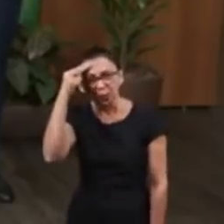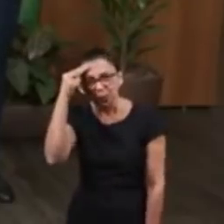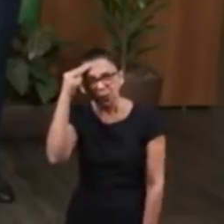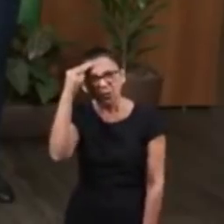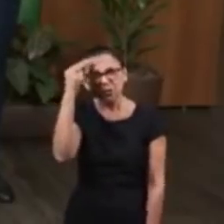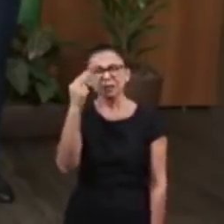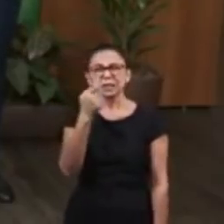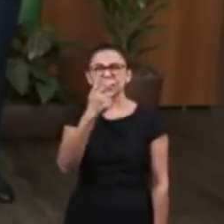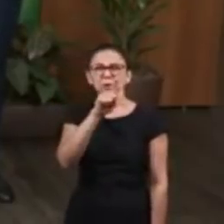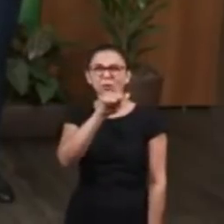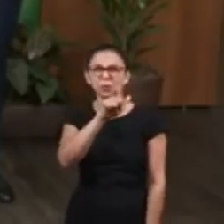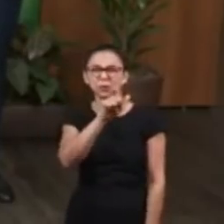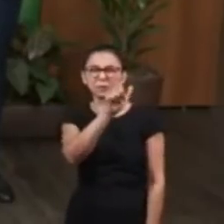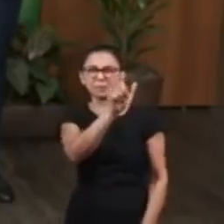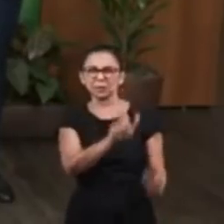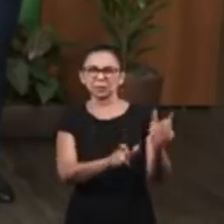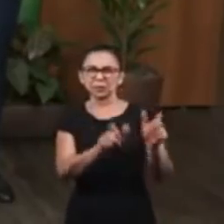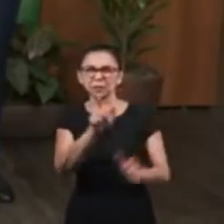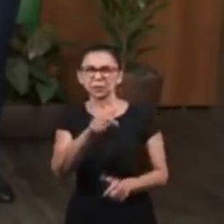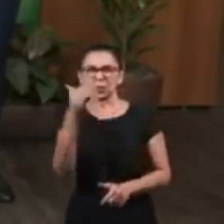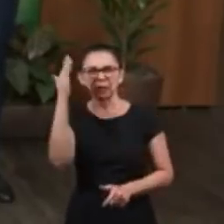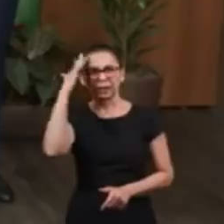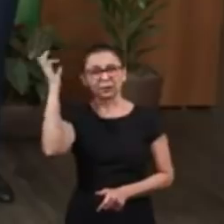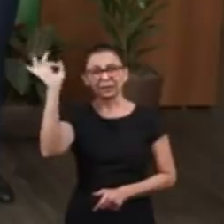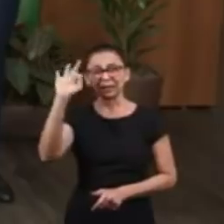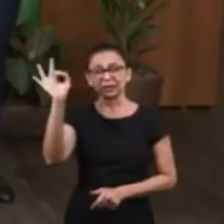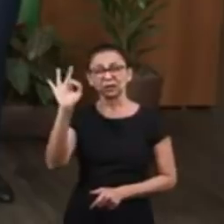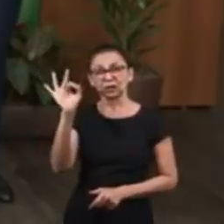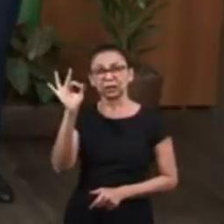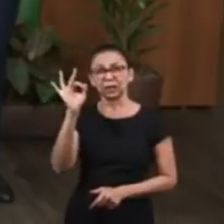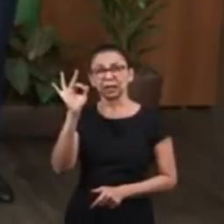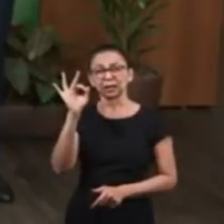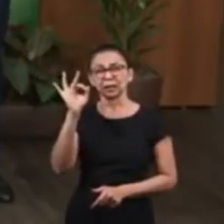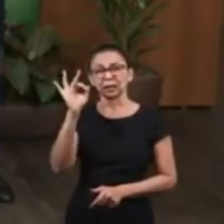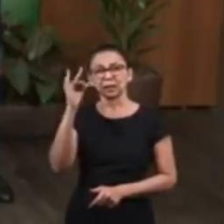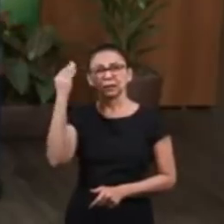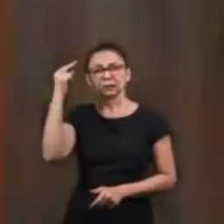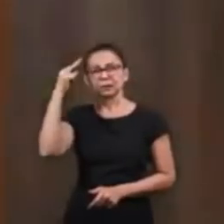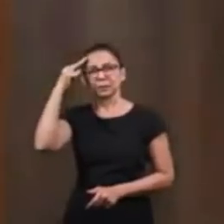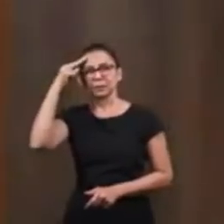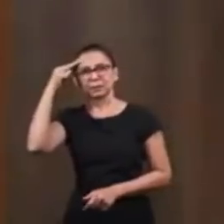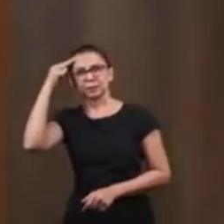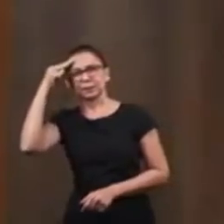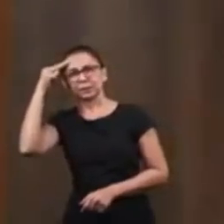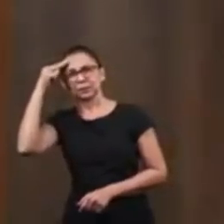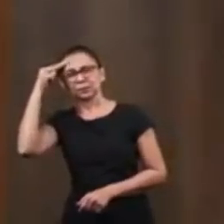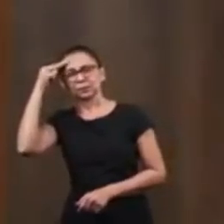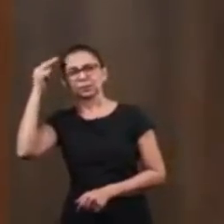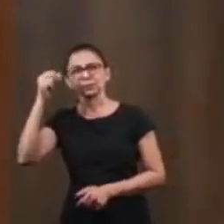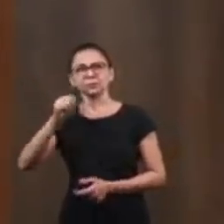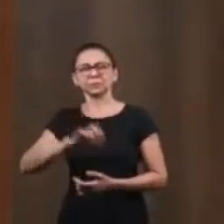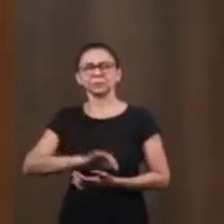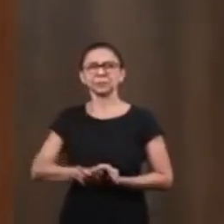at that moment, Joseph was called to the presence of Pharaoh to explain the dream.